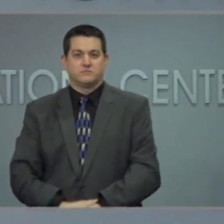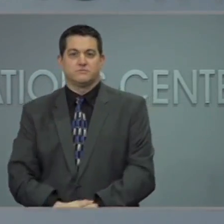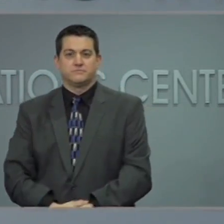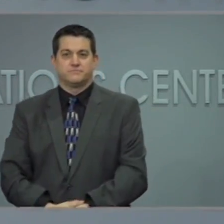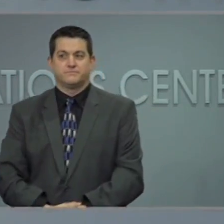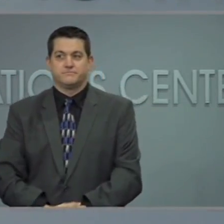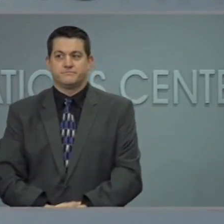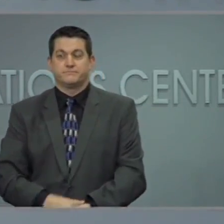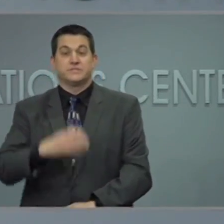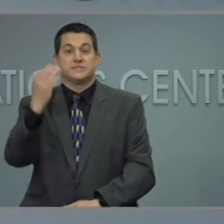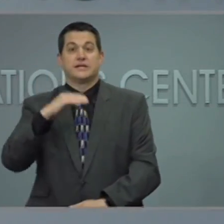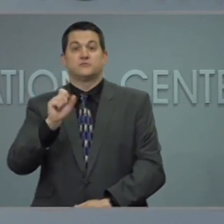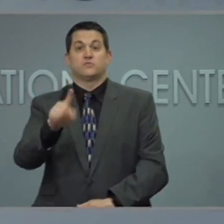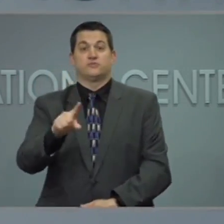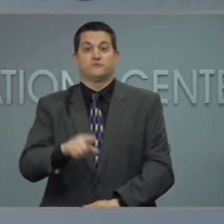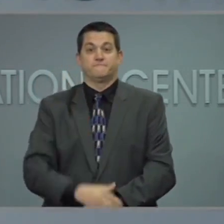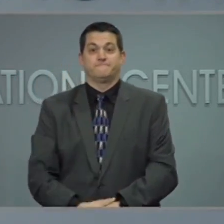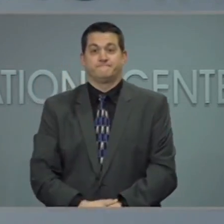Next question, please.